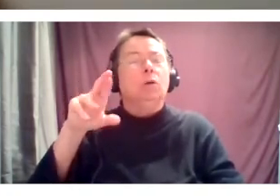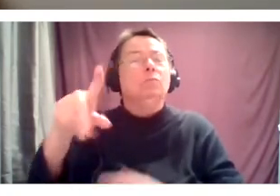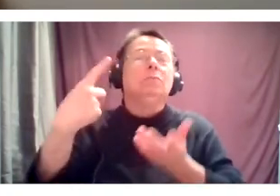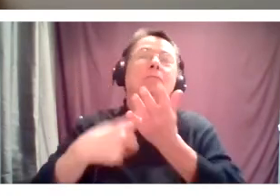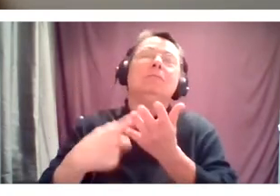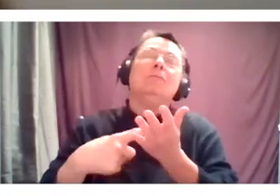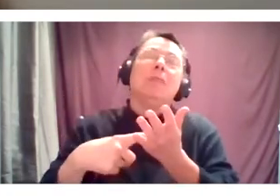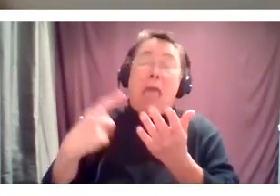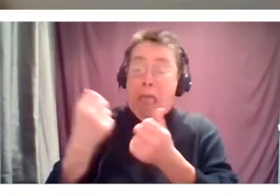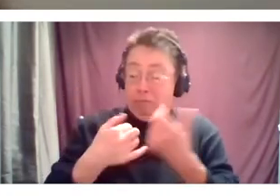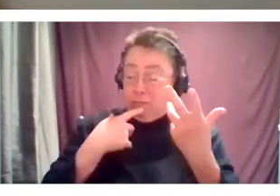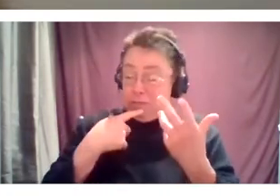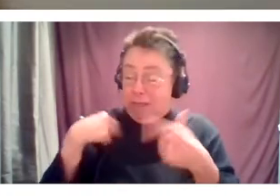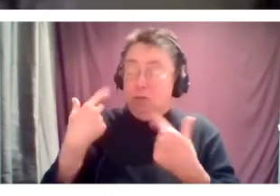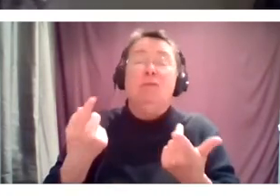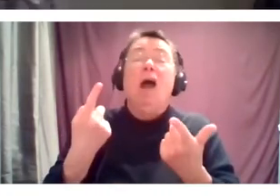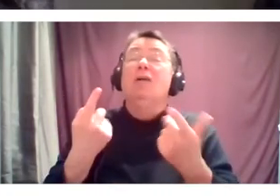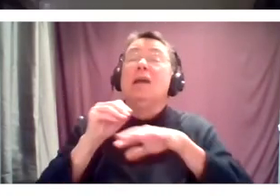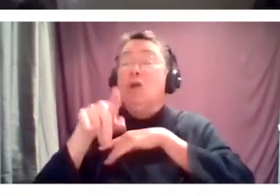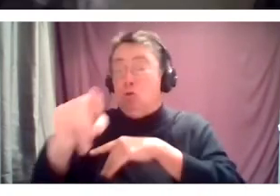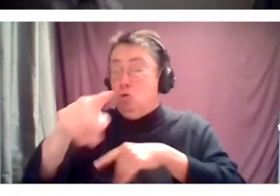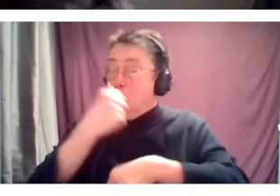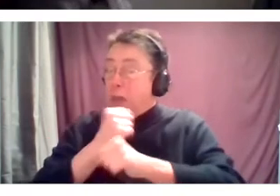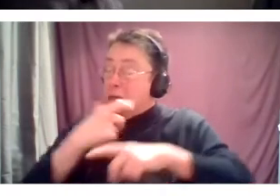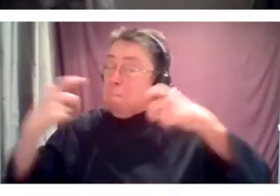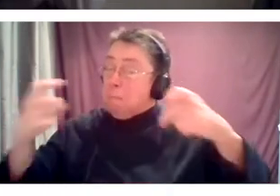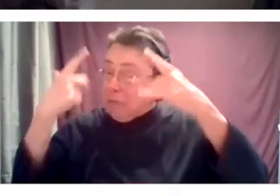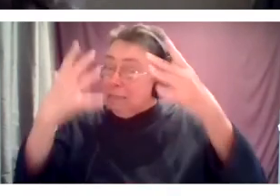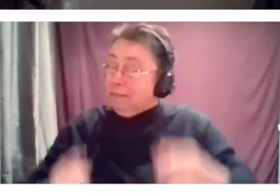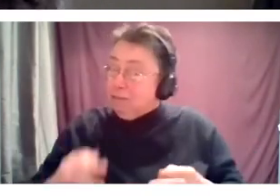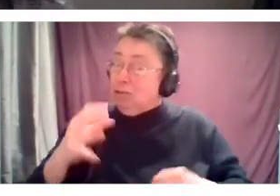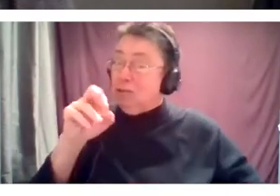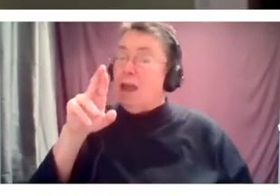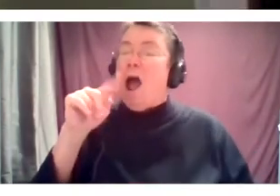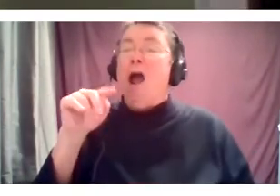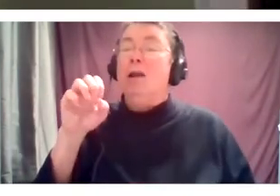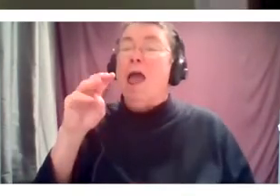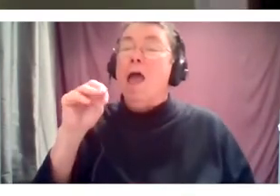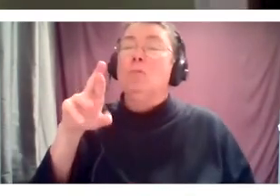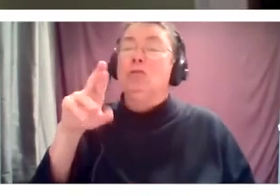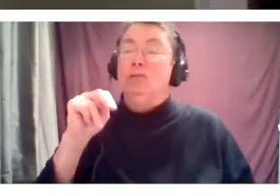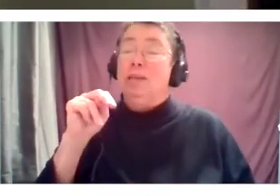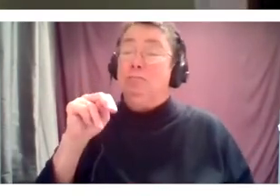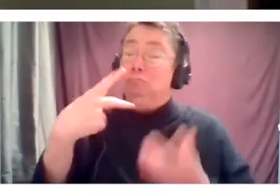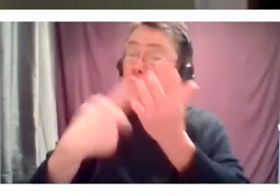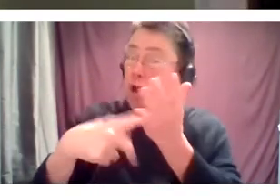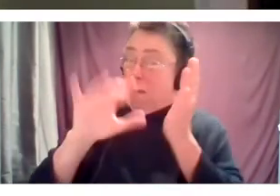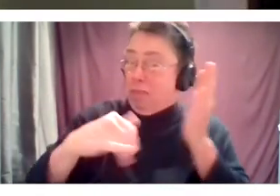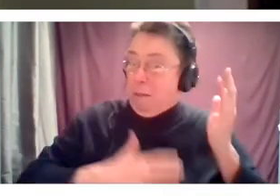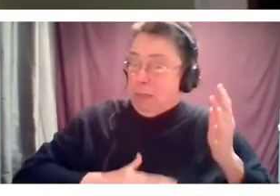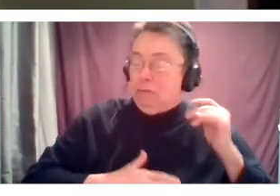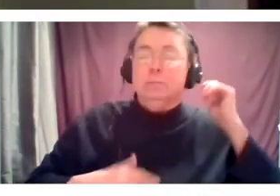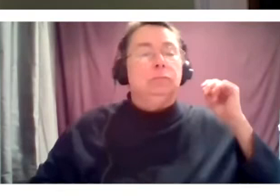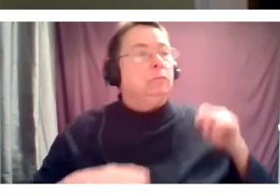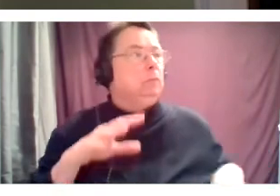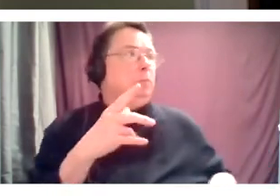has influenced some major decisions happening over at ArtsEmerson. Yeah, uh, well, the timing is interesting